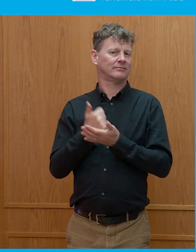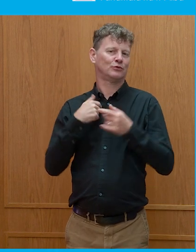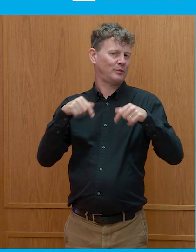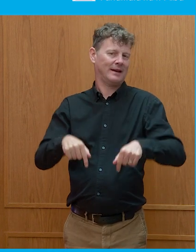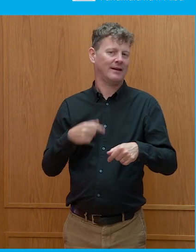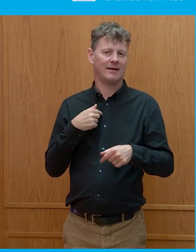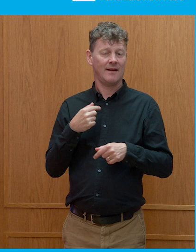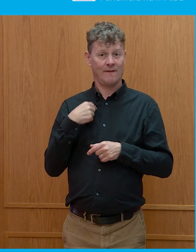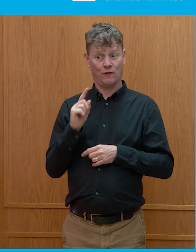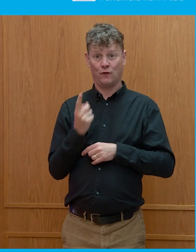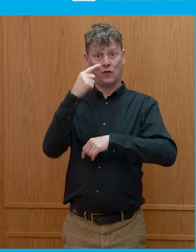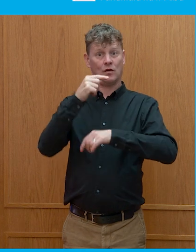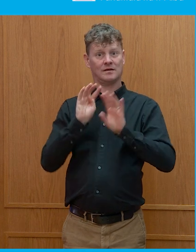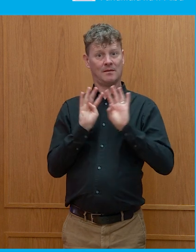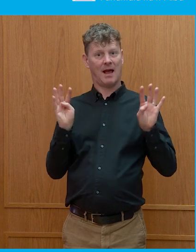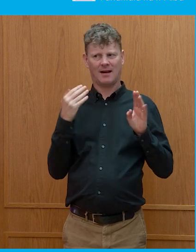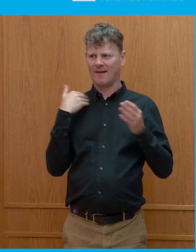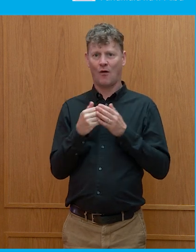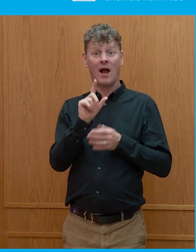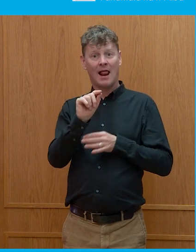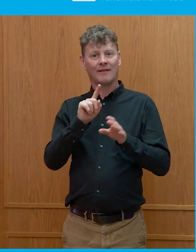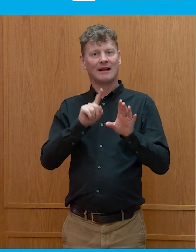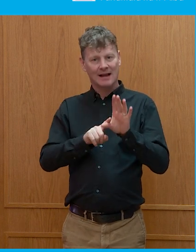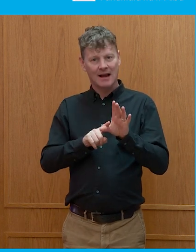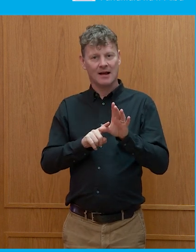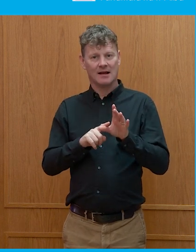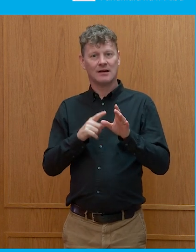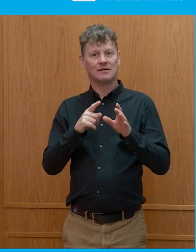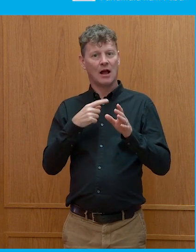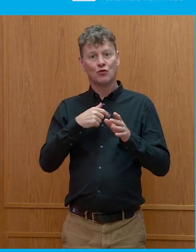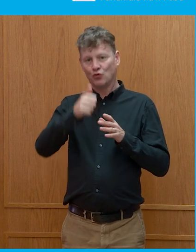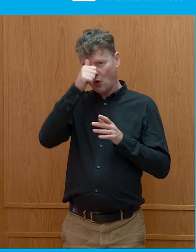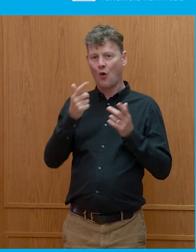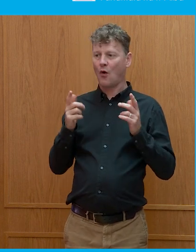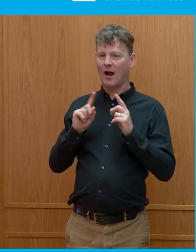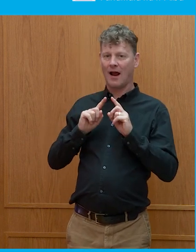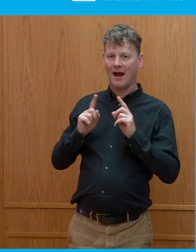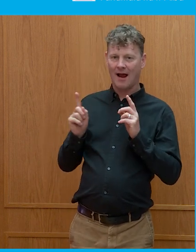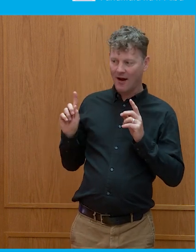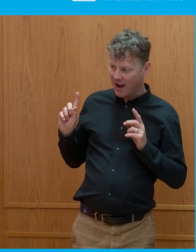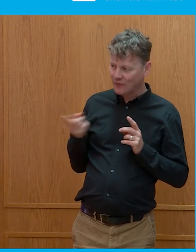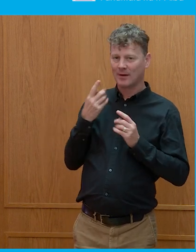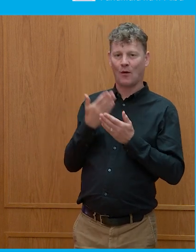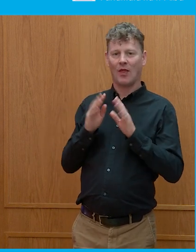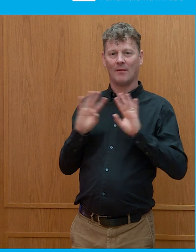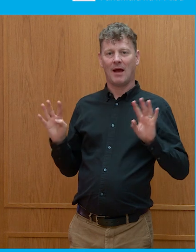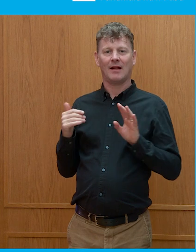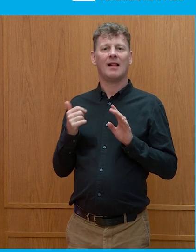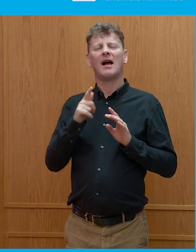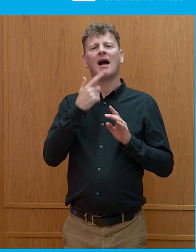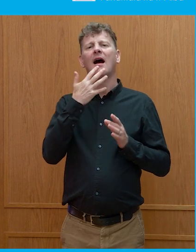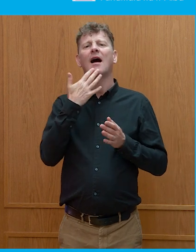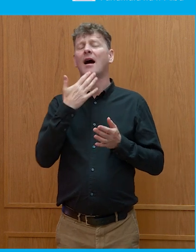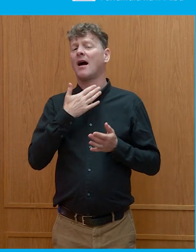this is the first panel I've been on in 11 years where I actually knew all the panelists from doing it previously with them. So, it's kind of nice. Apologies